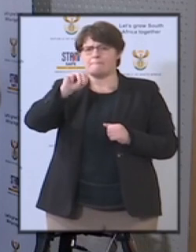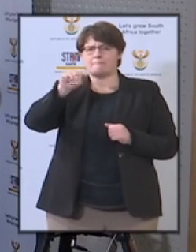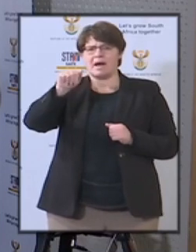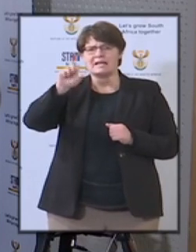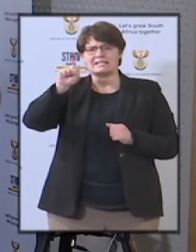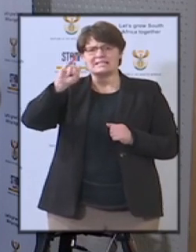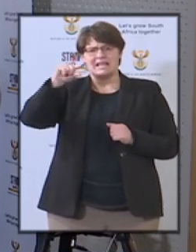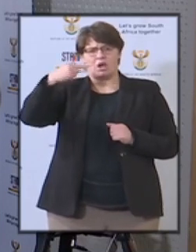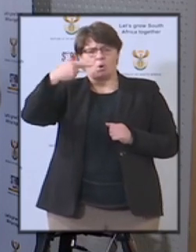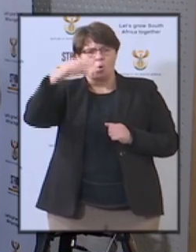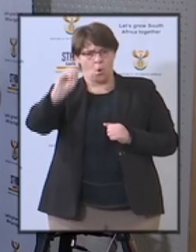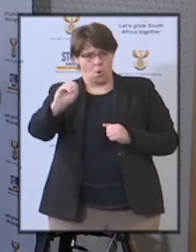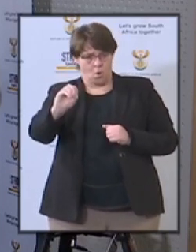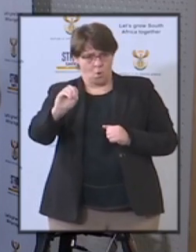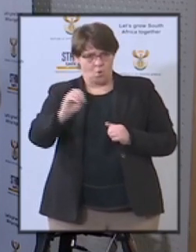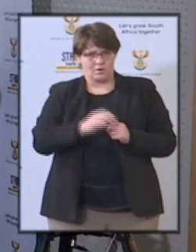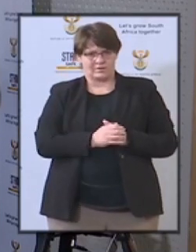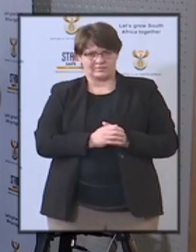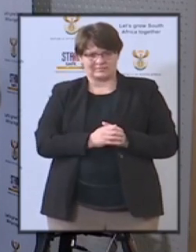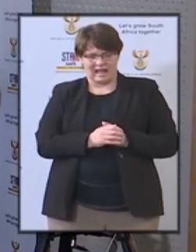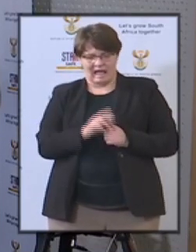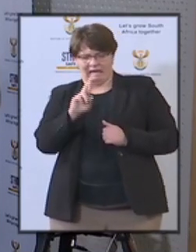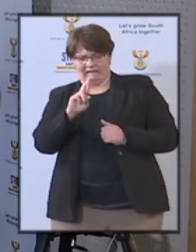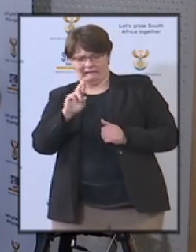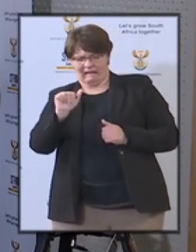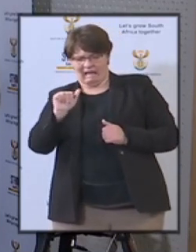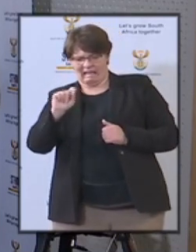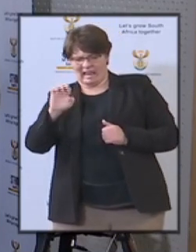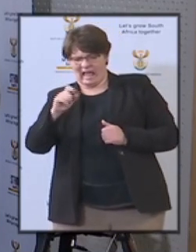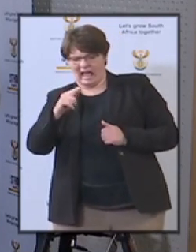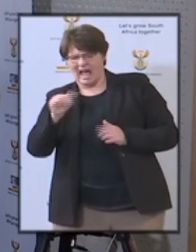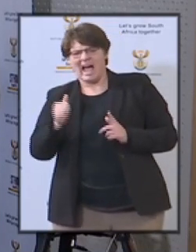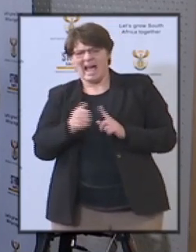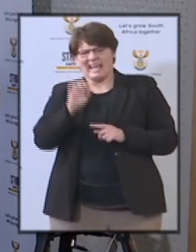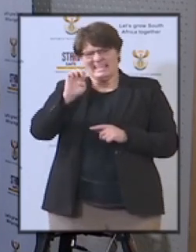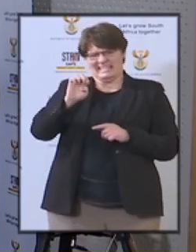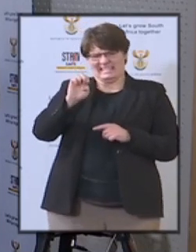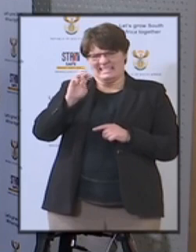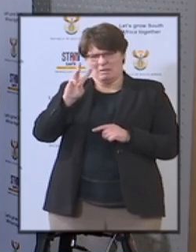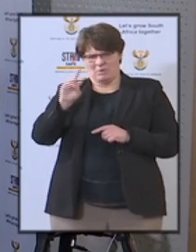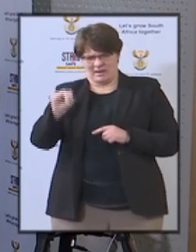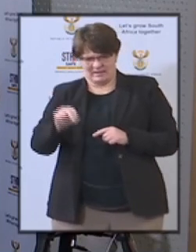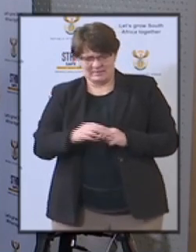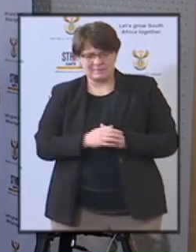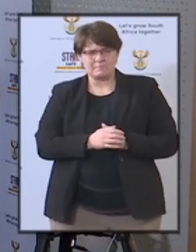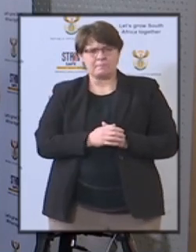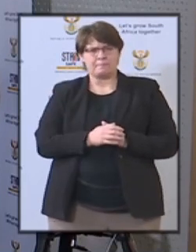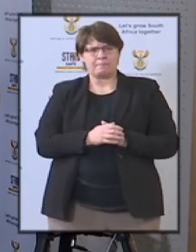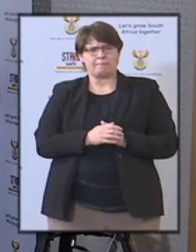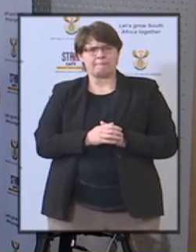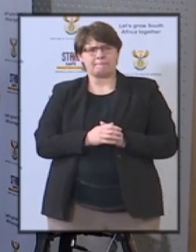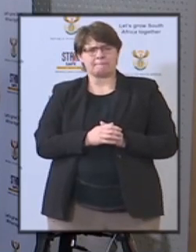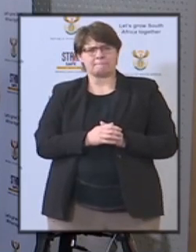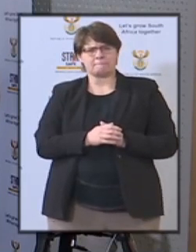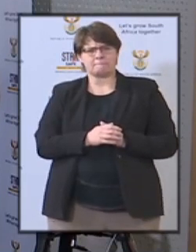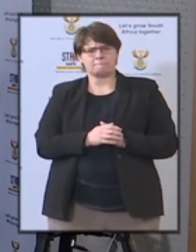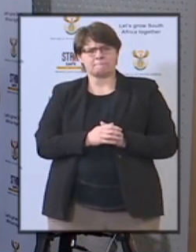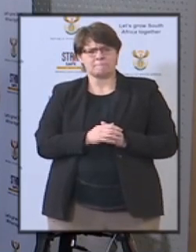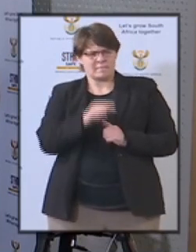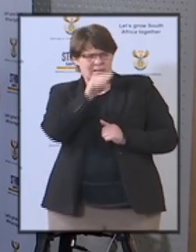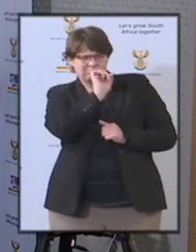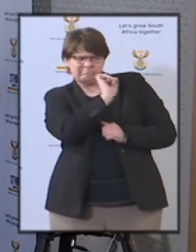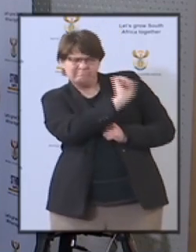rash rash rash ewn sorry about that minister how fast will your